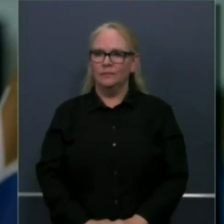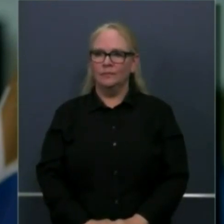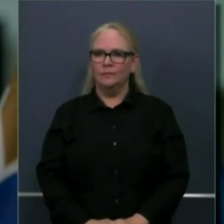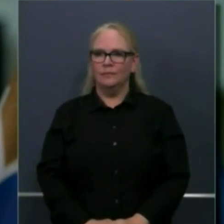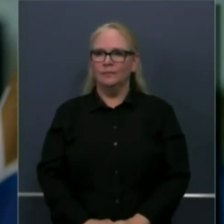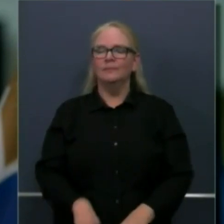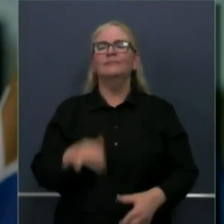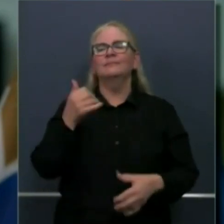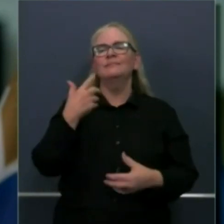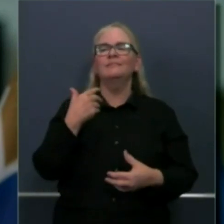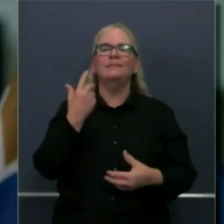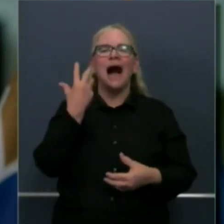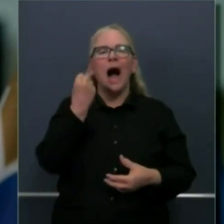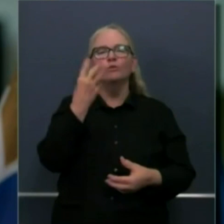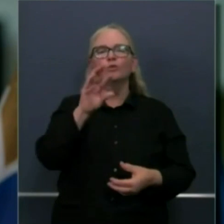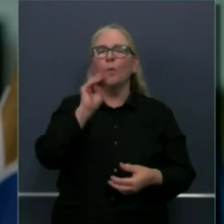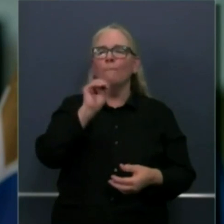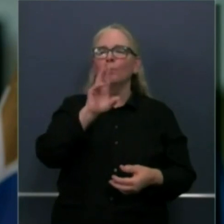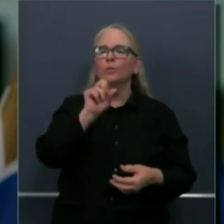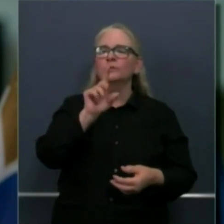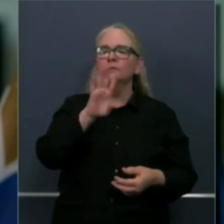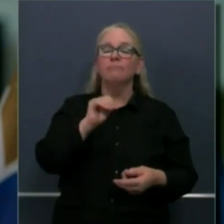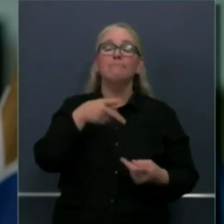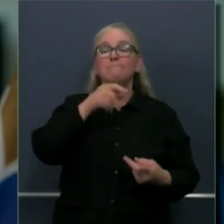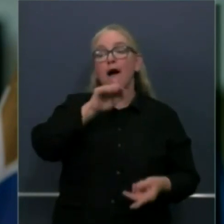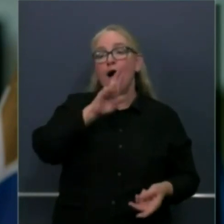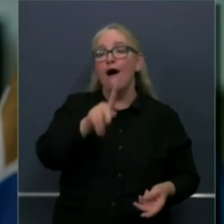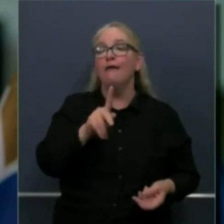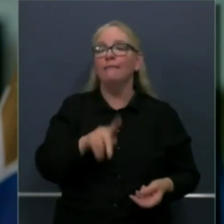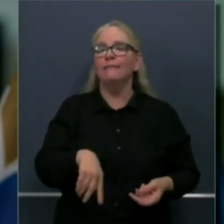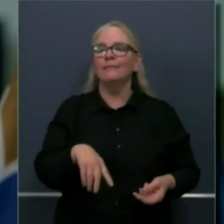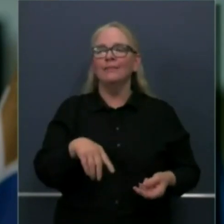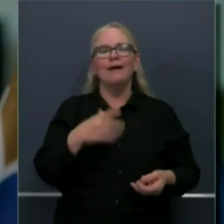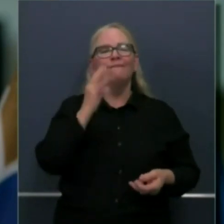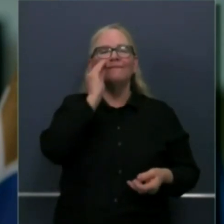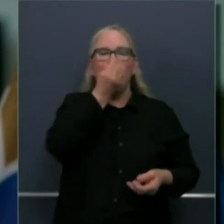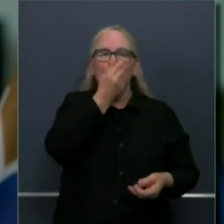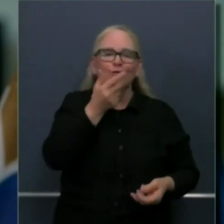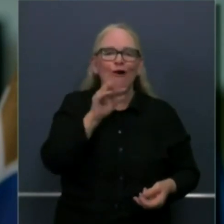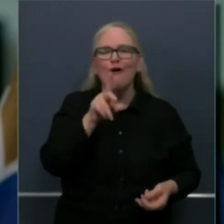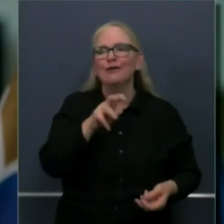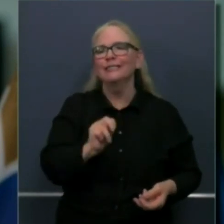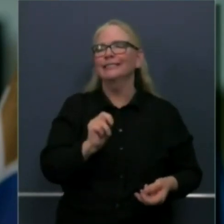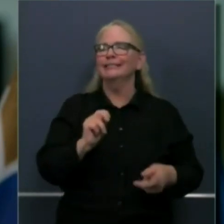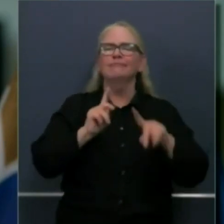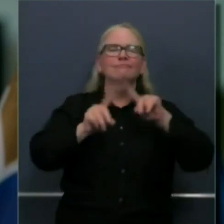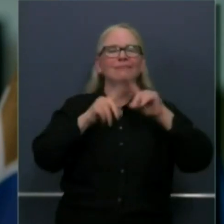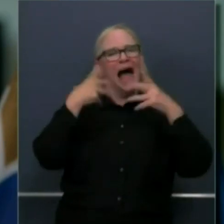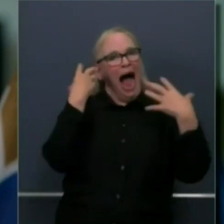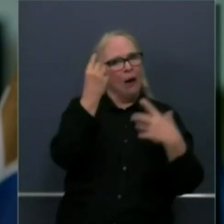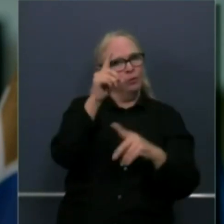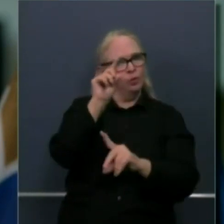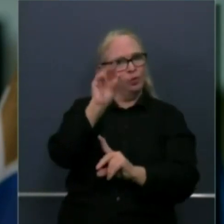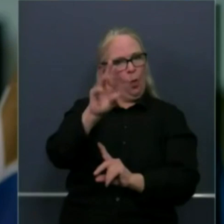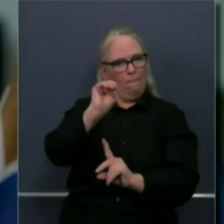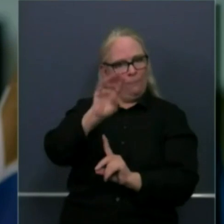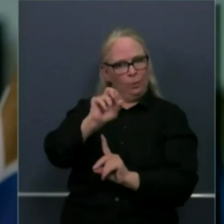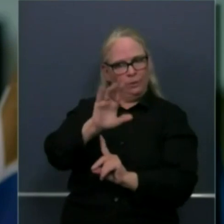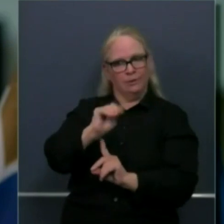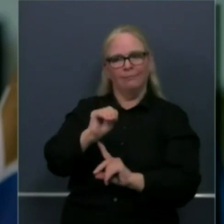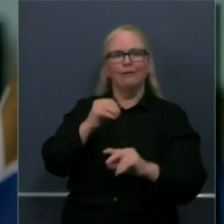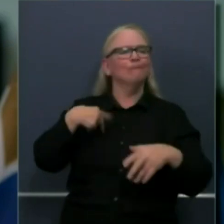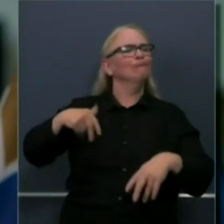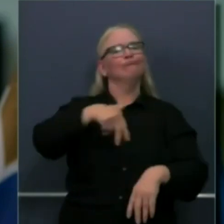in terms of a statewide order but we put out prescriptive guidelines in terms of what we look for in the reopening